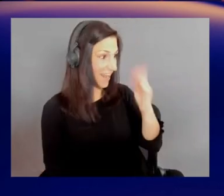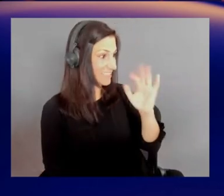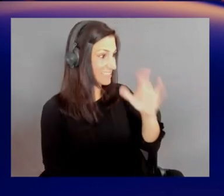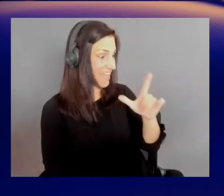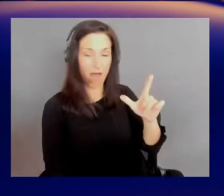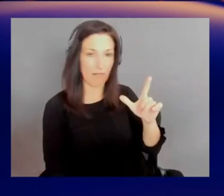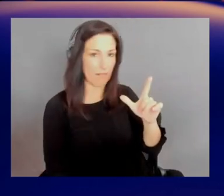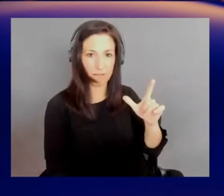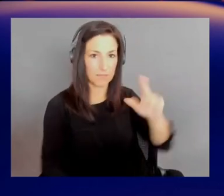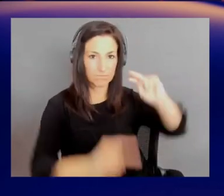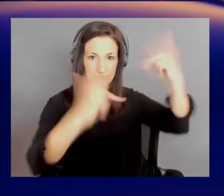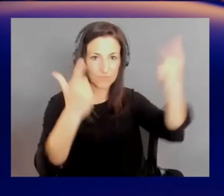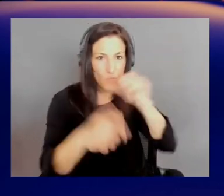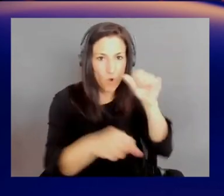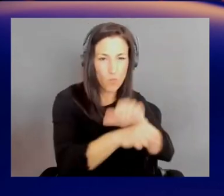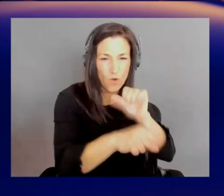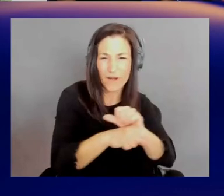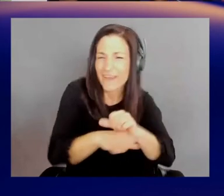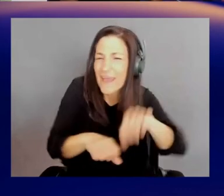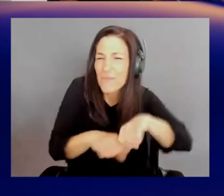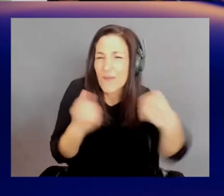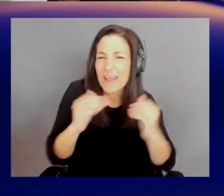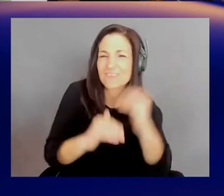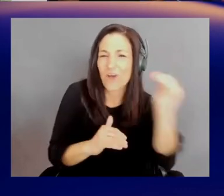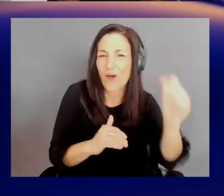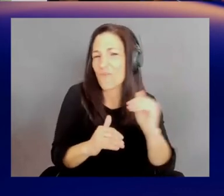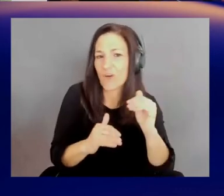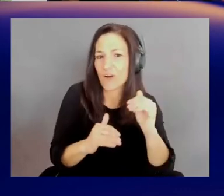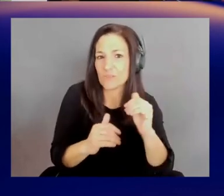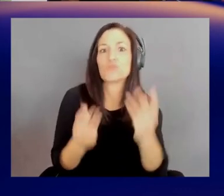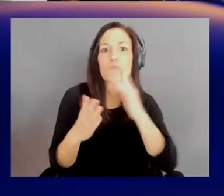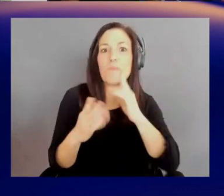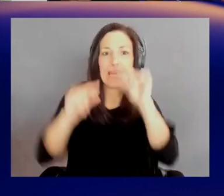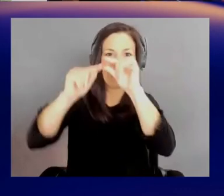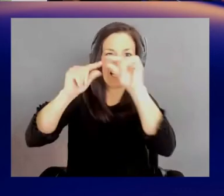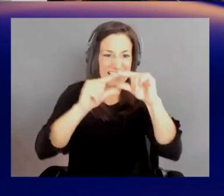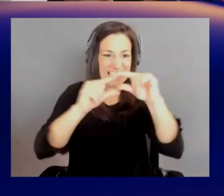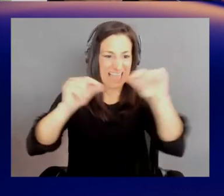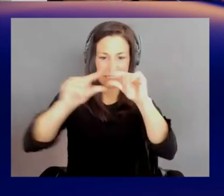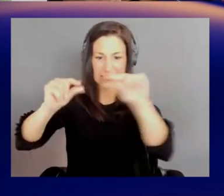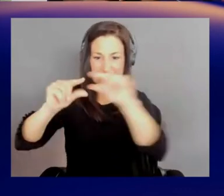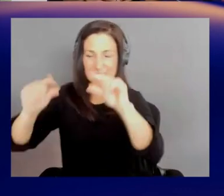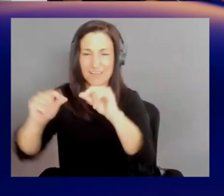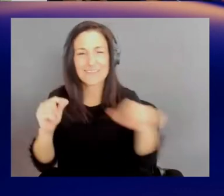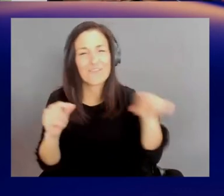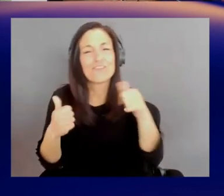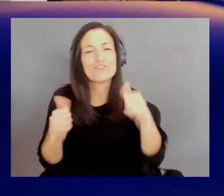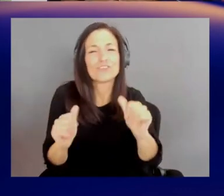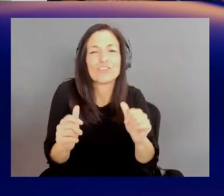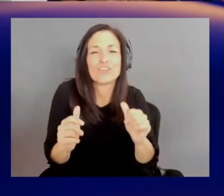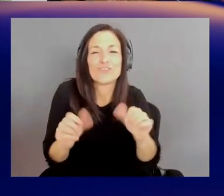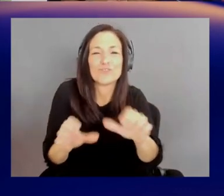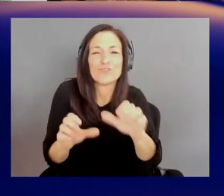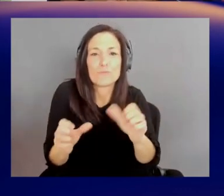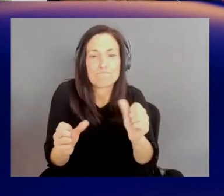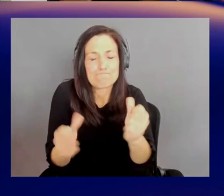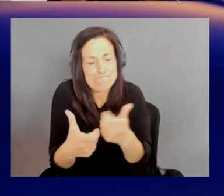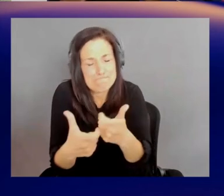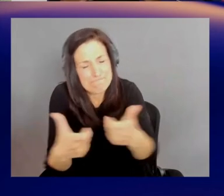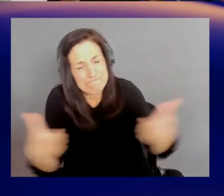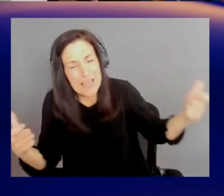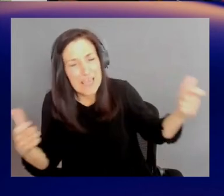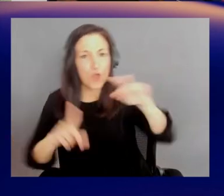seeing now is people trying to make these massive queries and we say, hey, and this is something that we've kind of drifted towards in the past year.